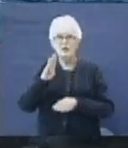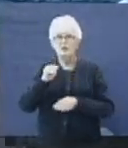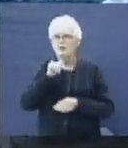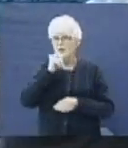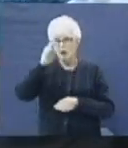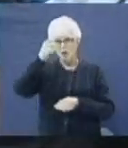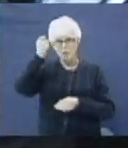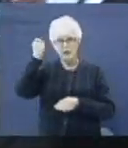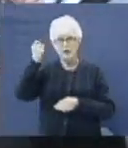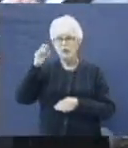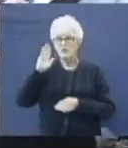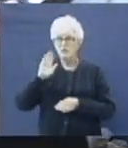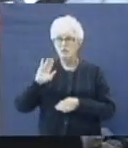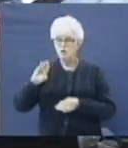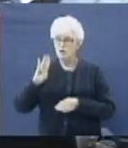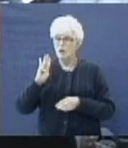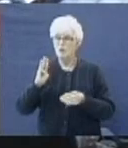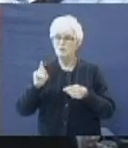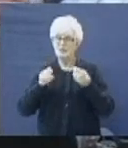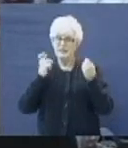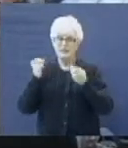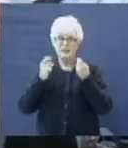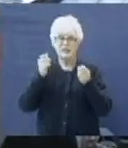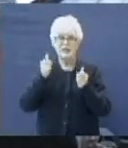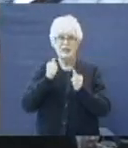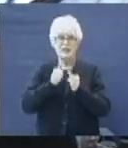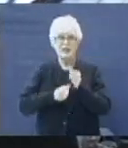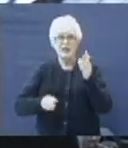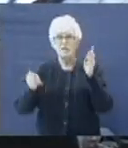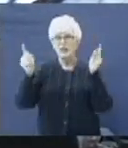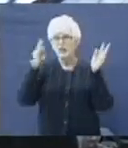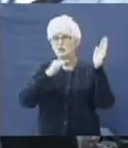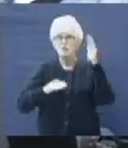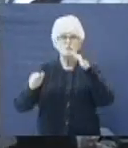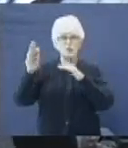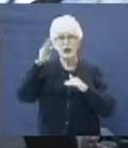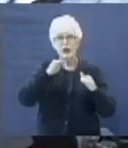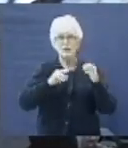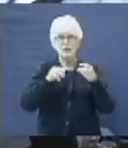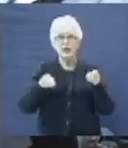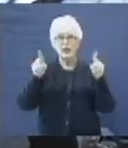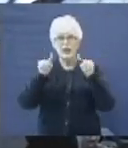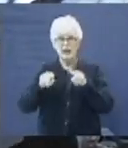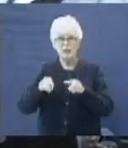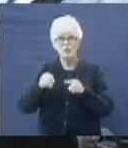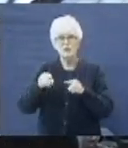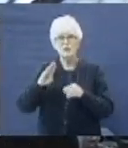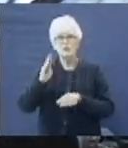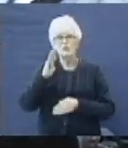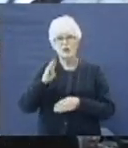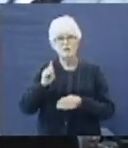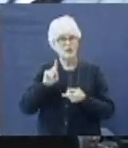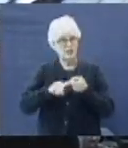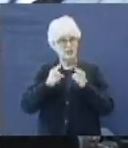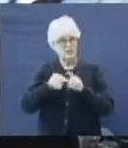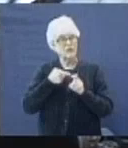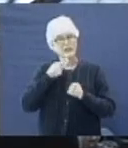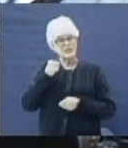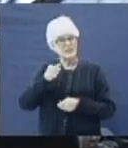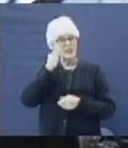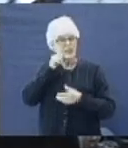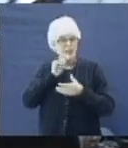wasn't because of his sin. Every trial that happened to Job, that's what his friend said. That's what his